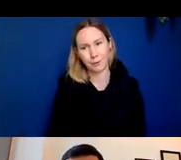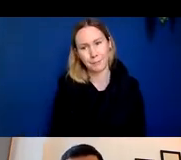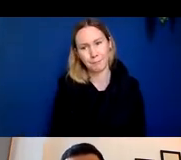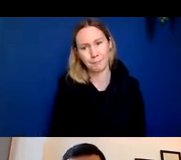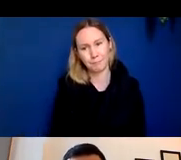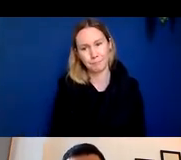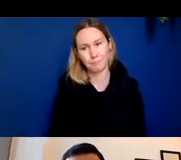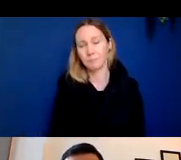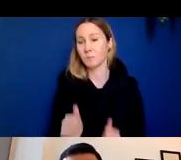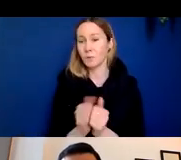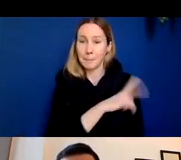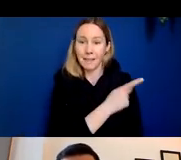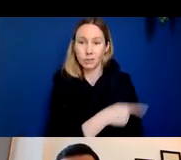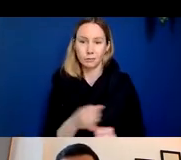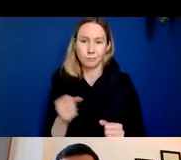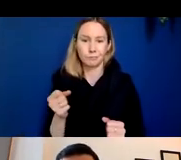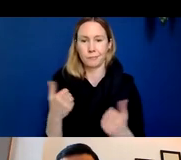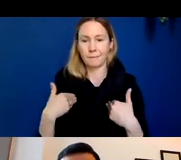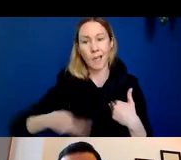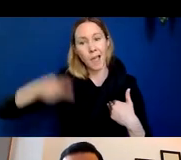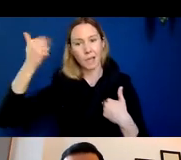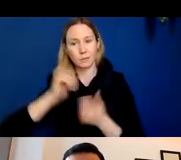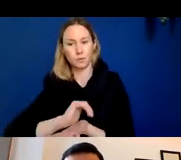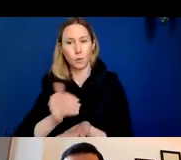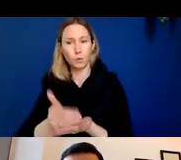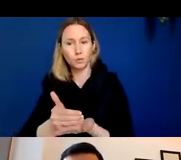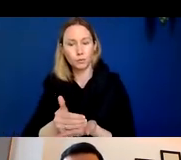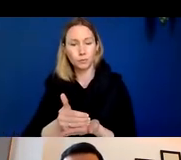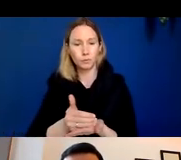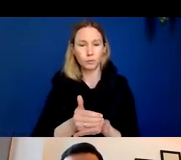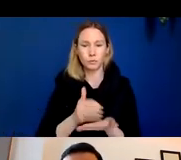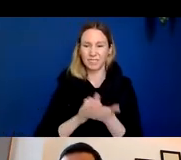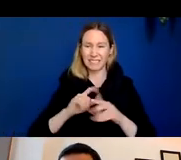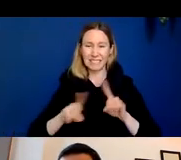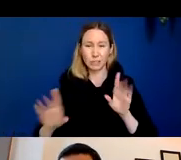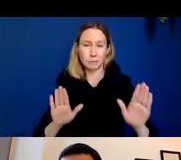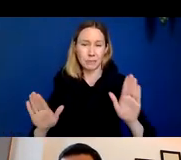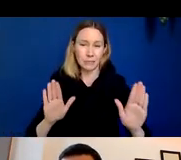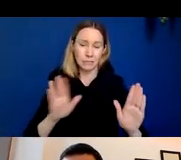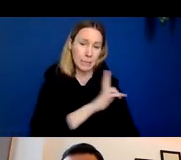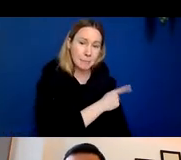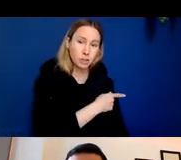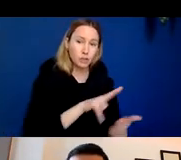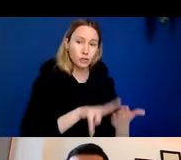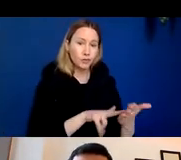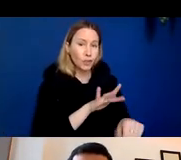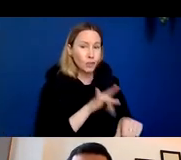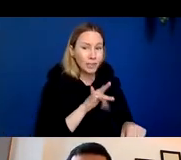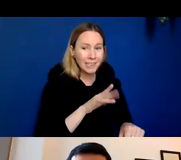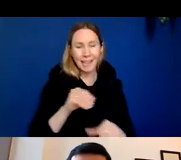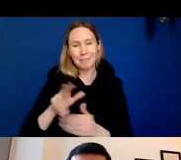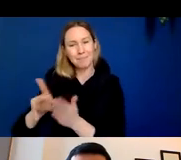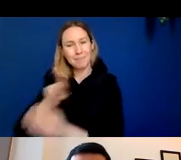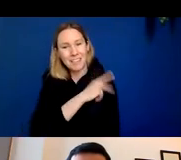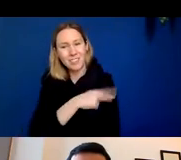cohort patients who were randomized to the highest dose so this created a discrepancy between patients enrolled early in the trial and patients enrolled